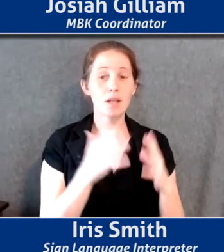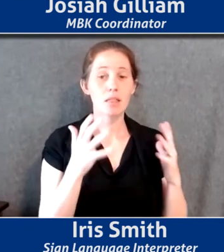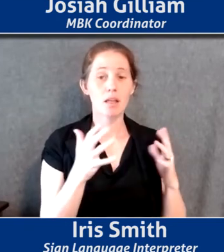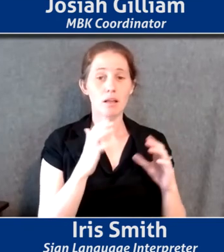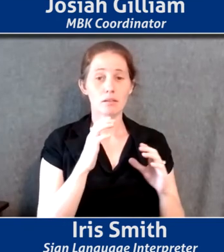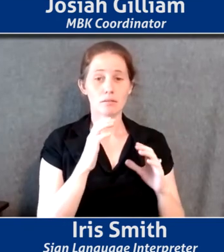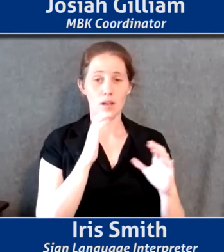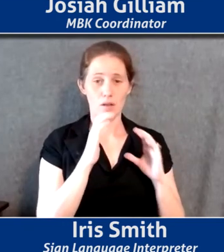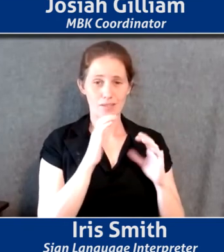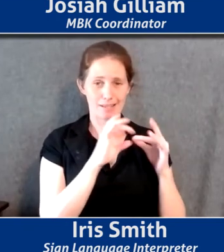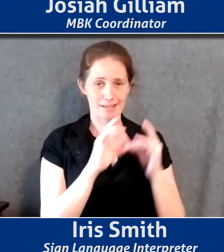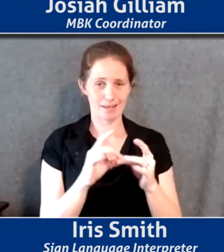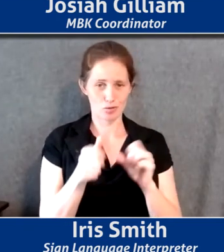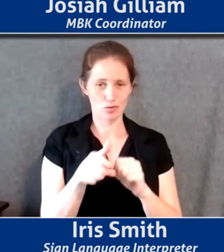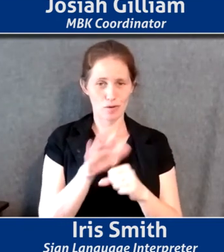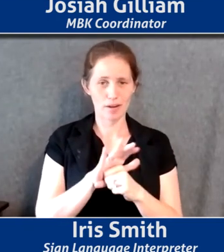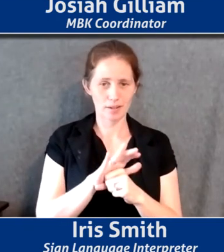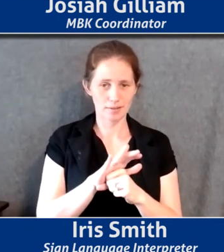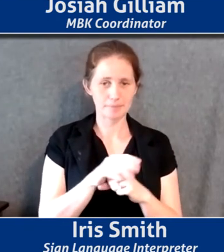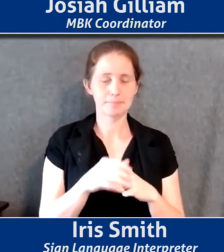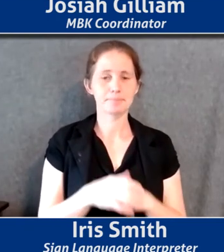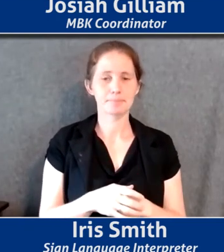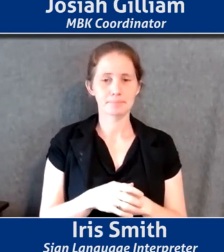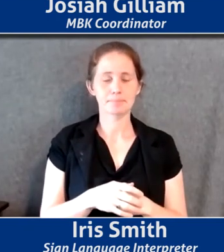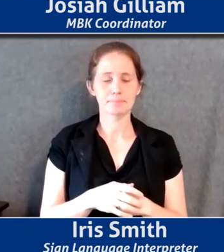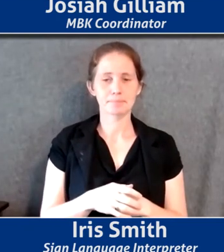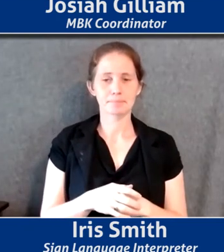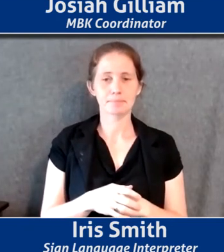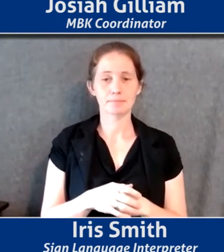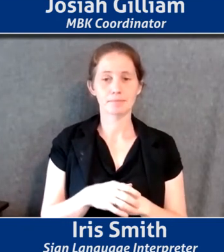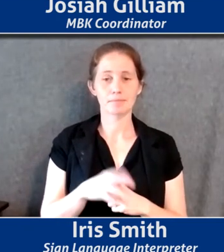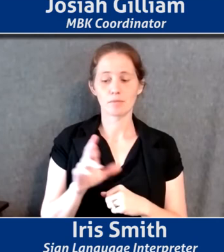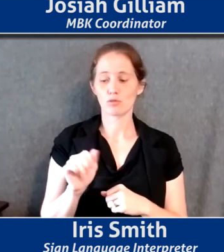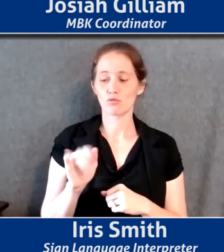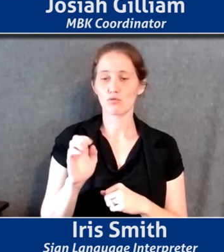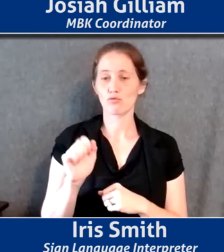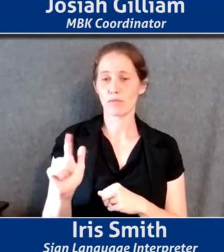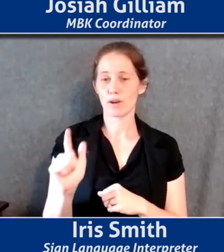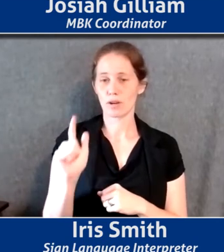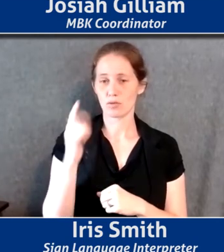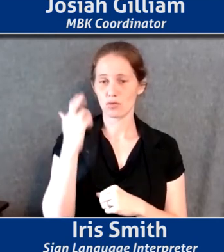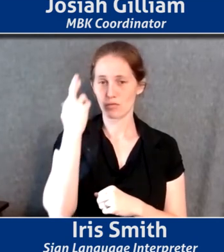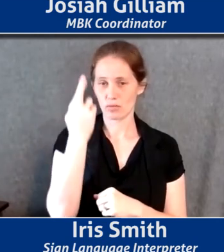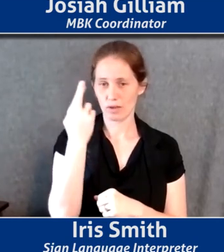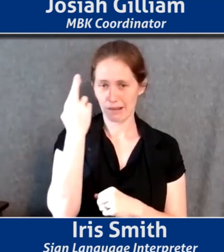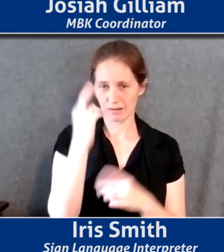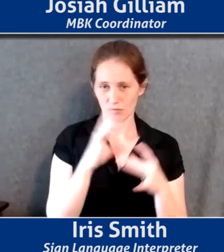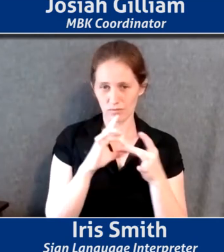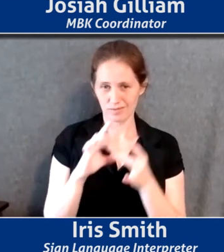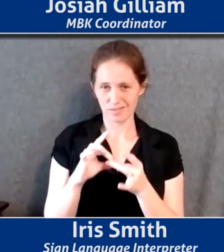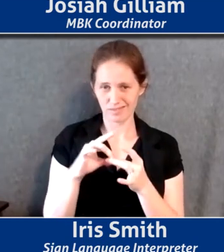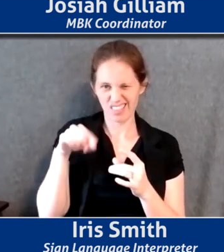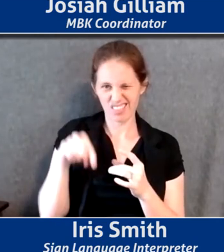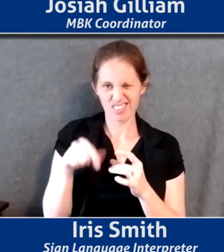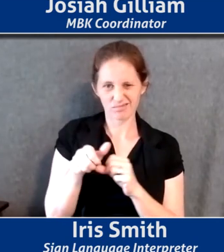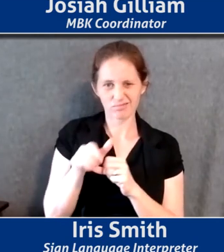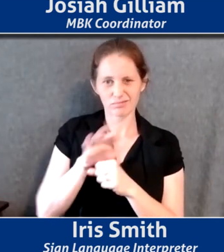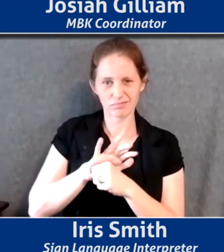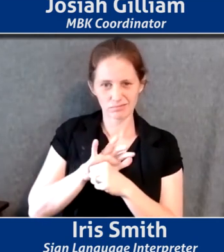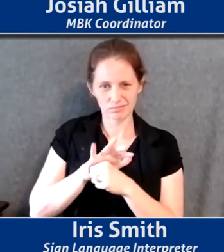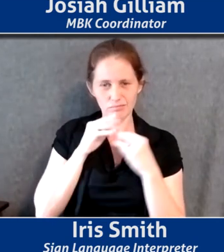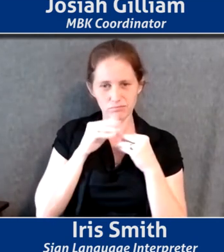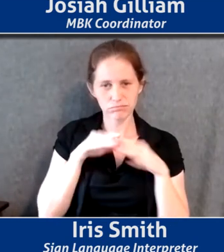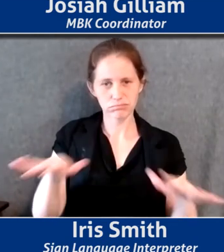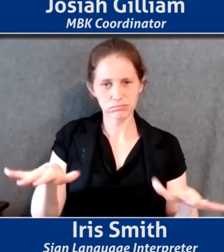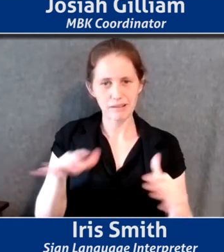as it relates to COVID-19 and, um, racial realities around, um, this global pandemic and say